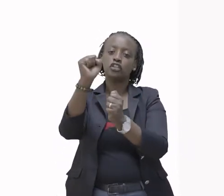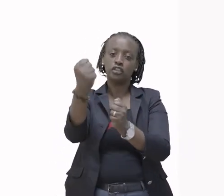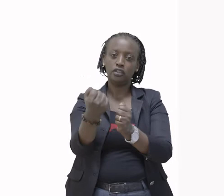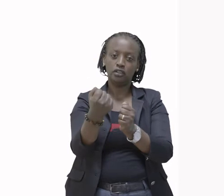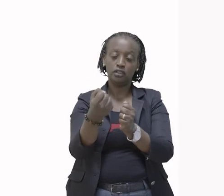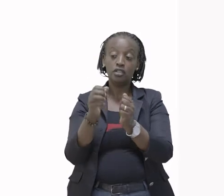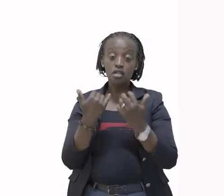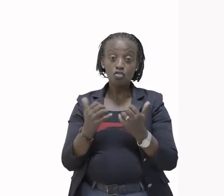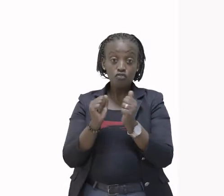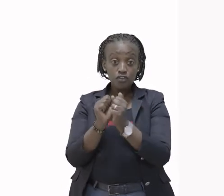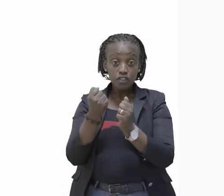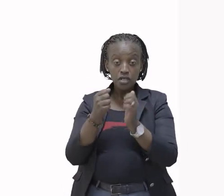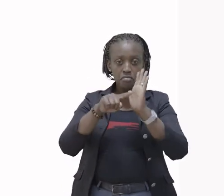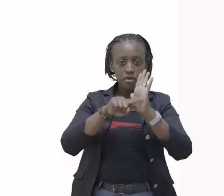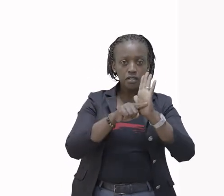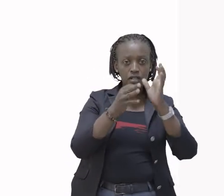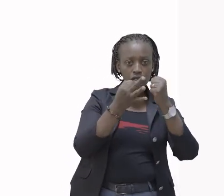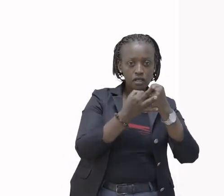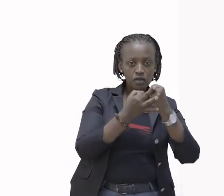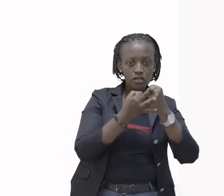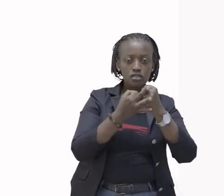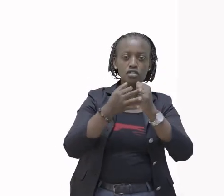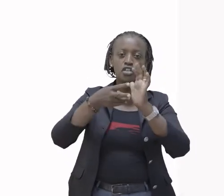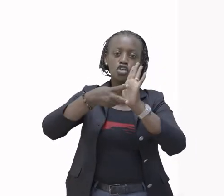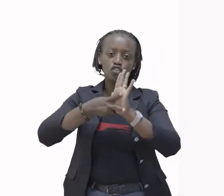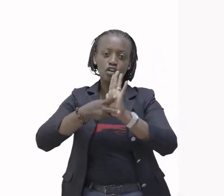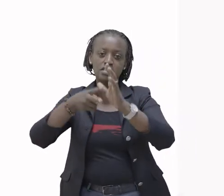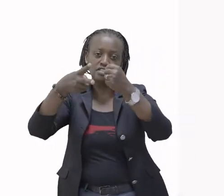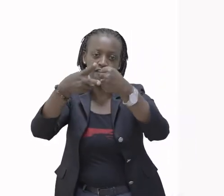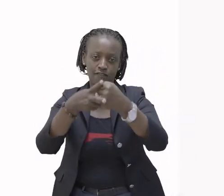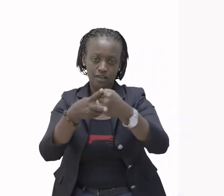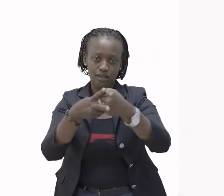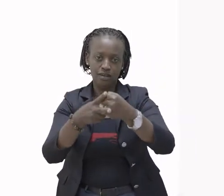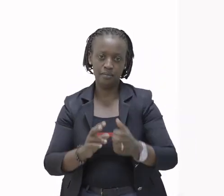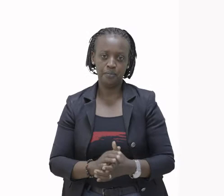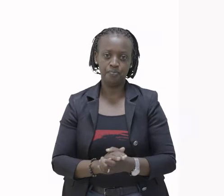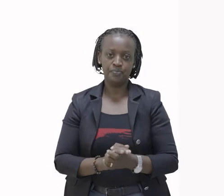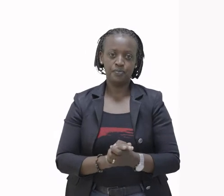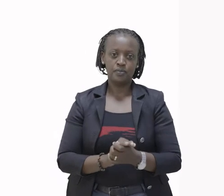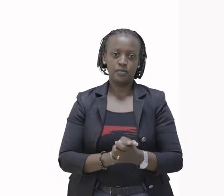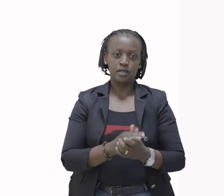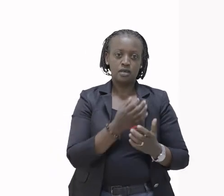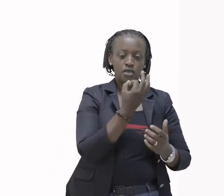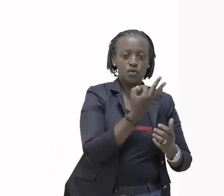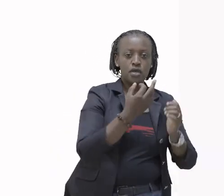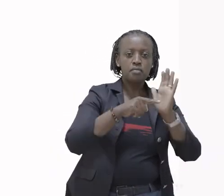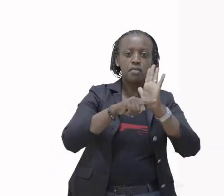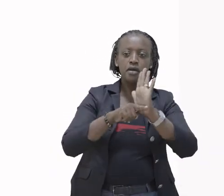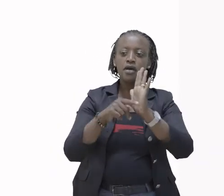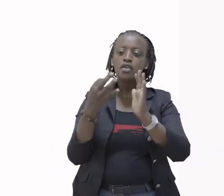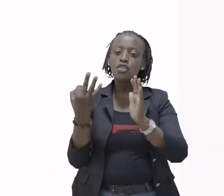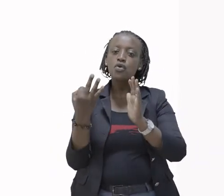15 minus 8 equals 7 And 3